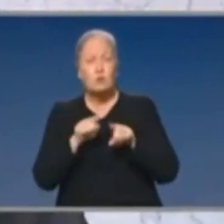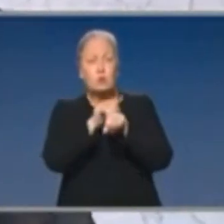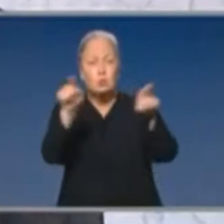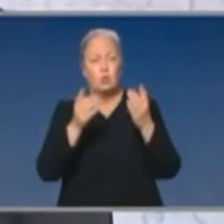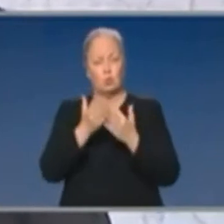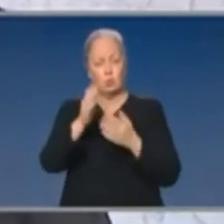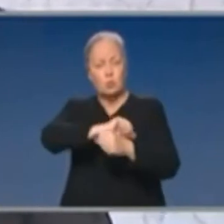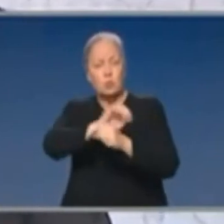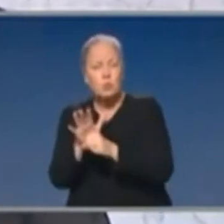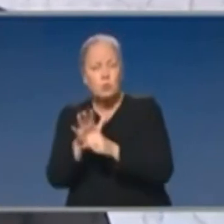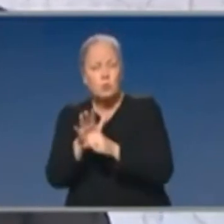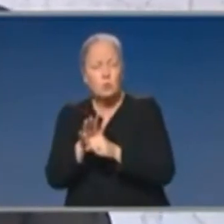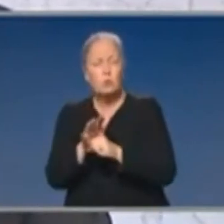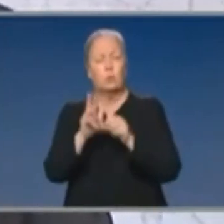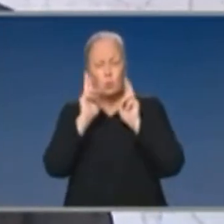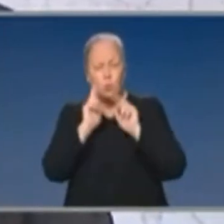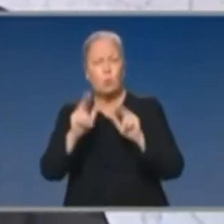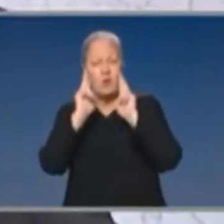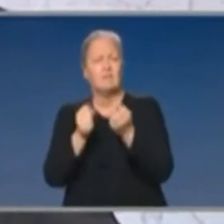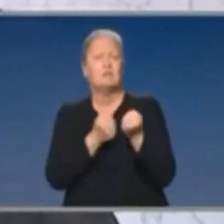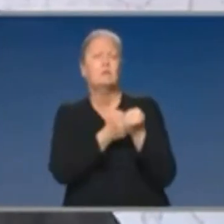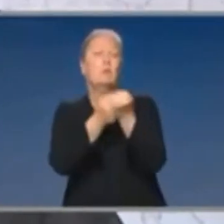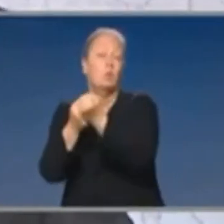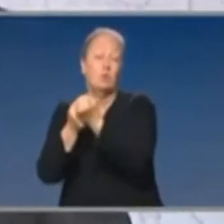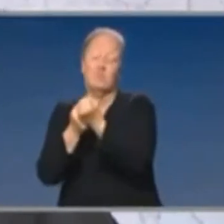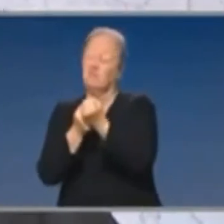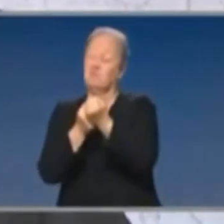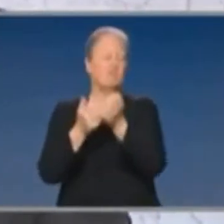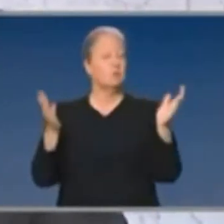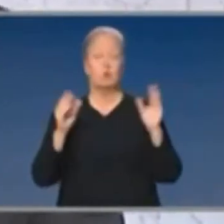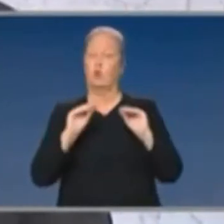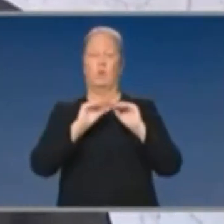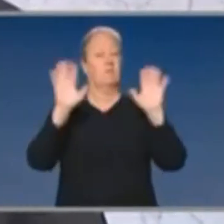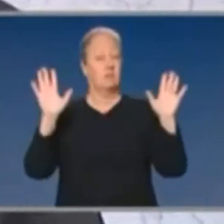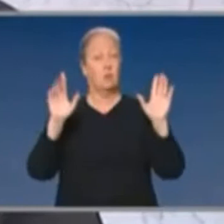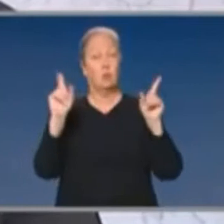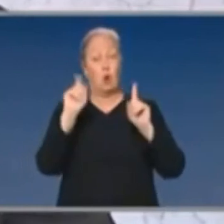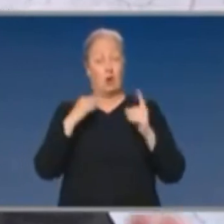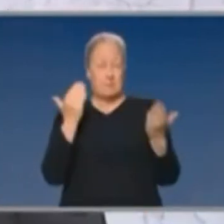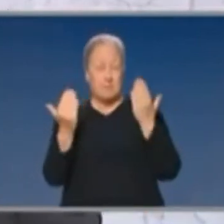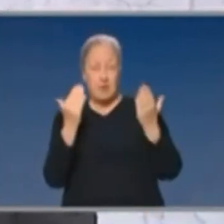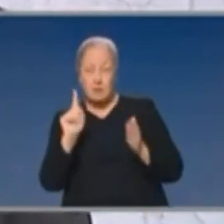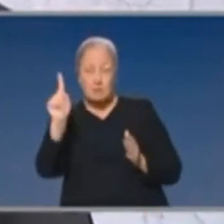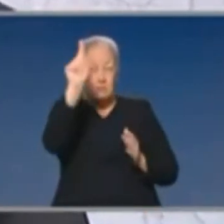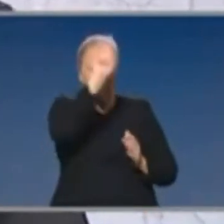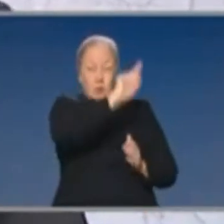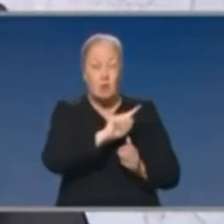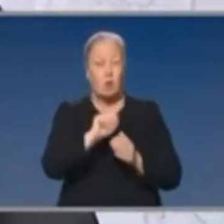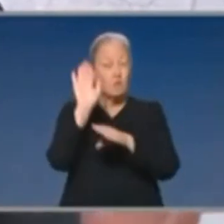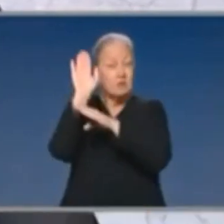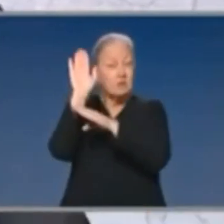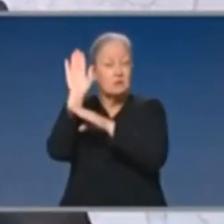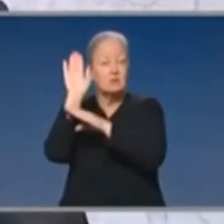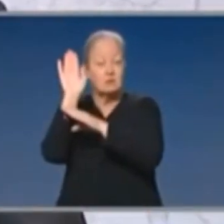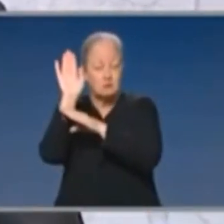and protecting their livelihoods. That is the clear objective assessment of countries all around